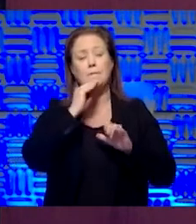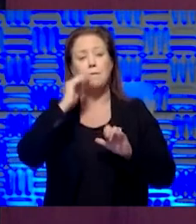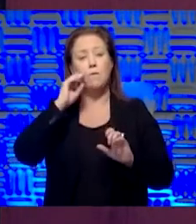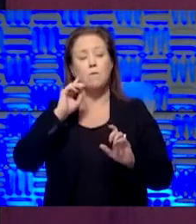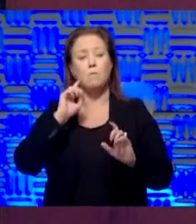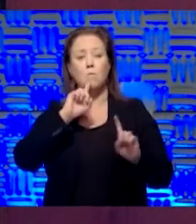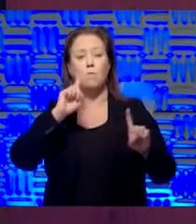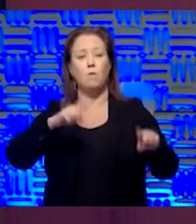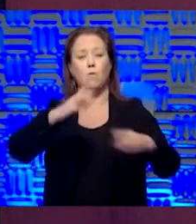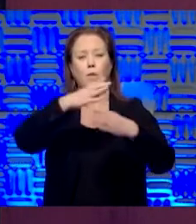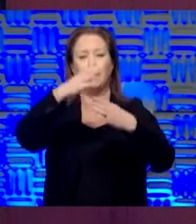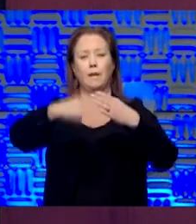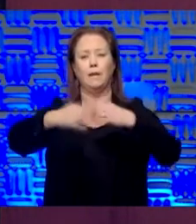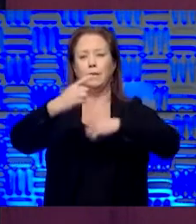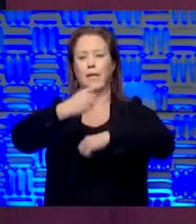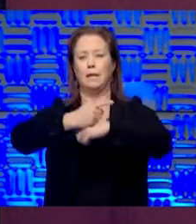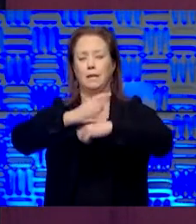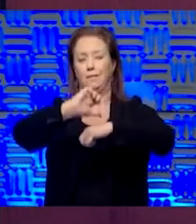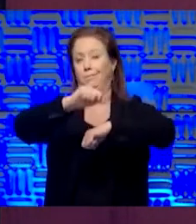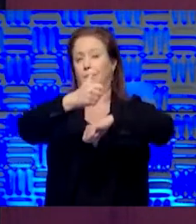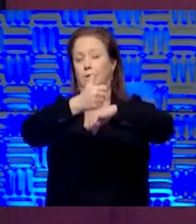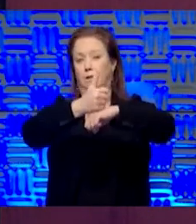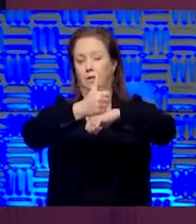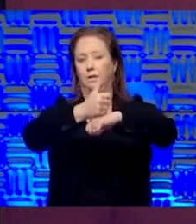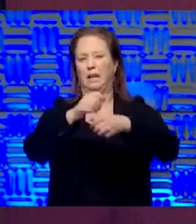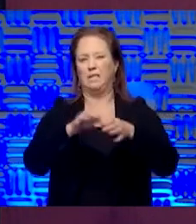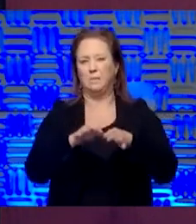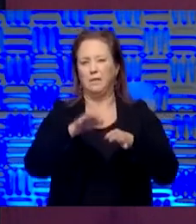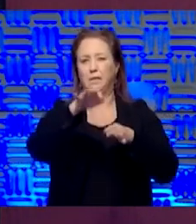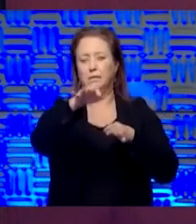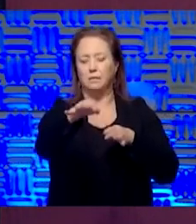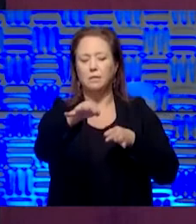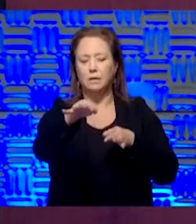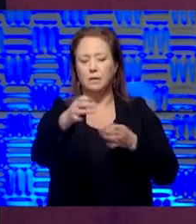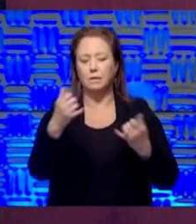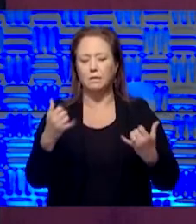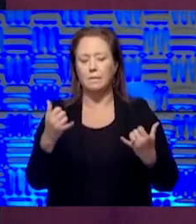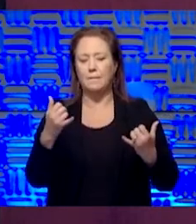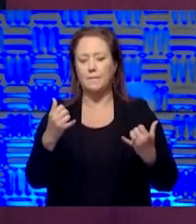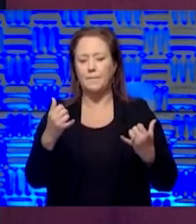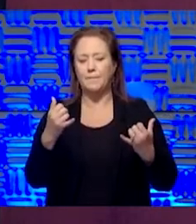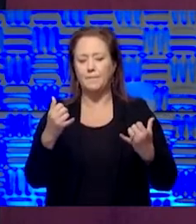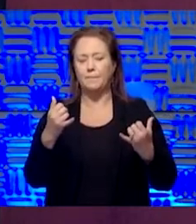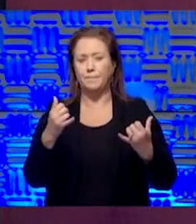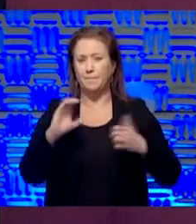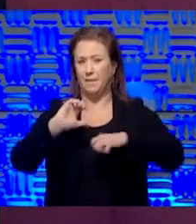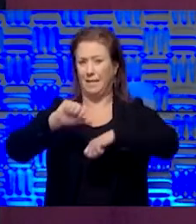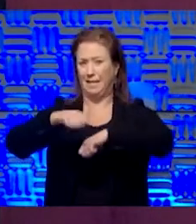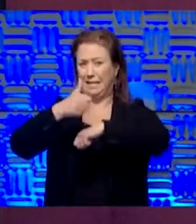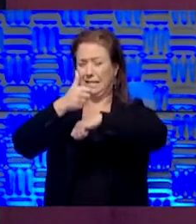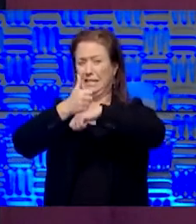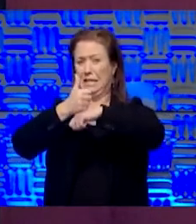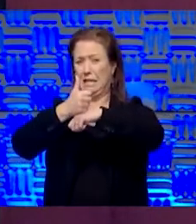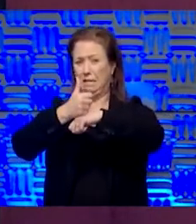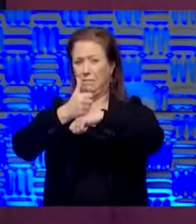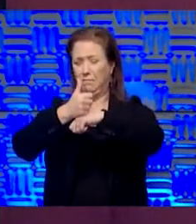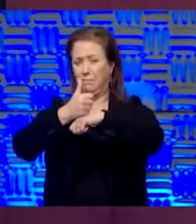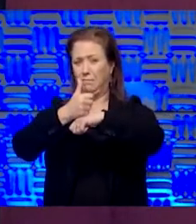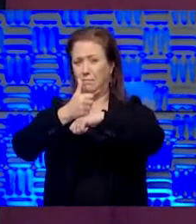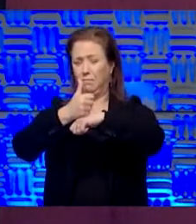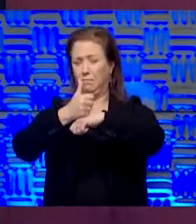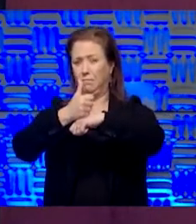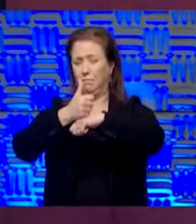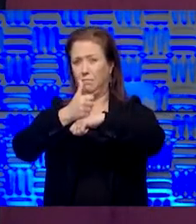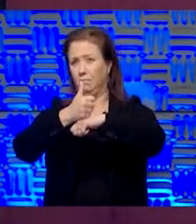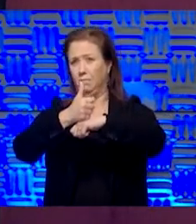end date set, but that's been extended now. So is there a set criteria for,